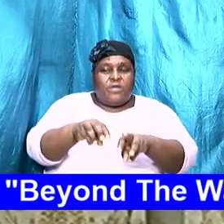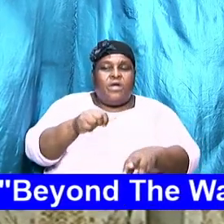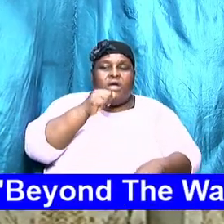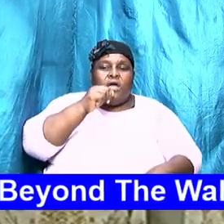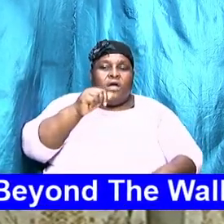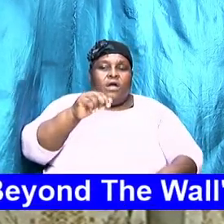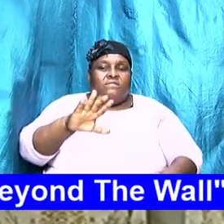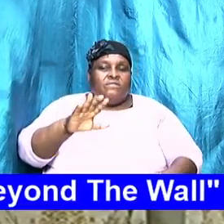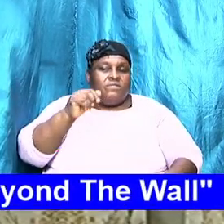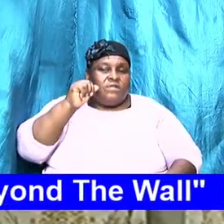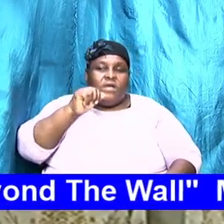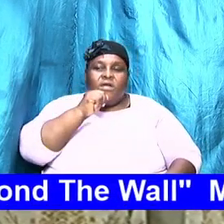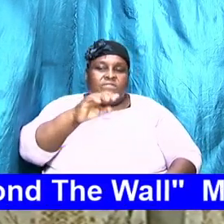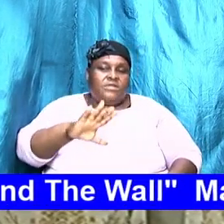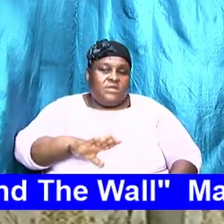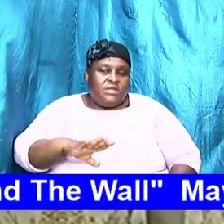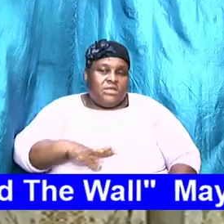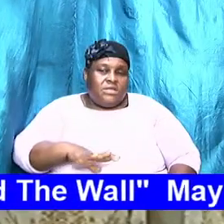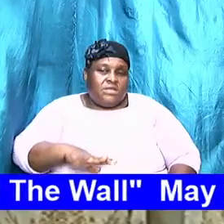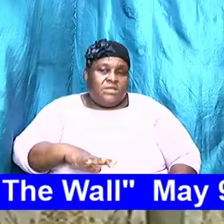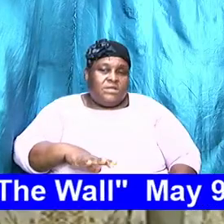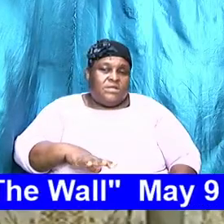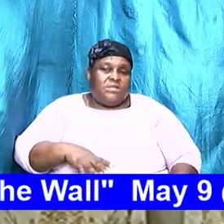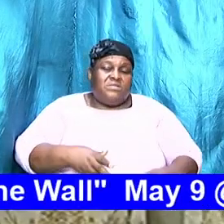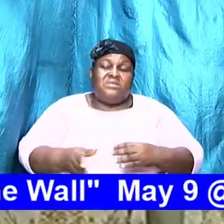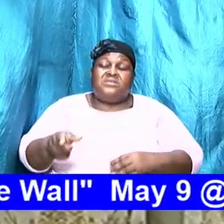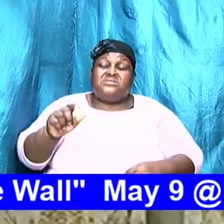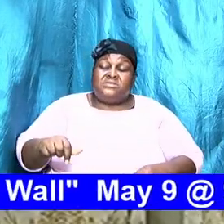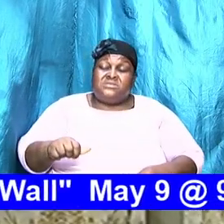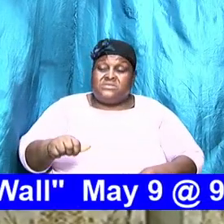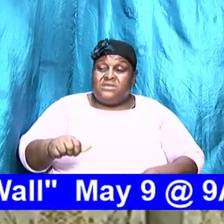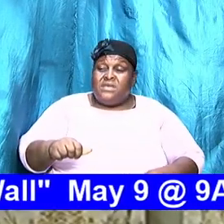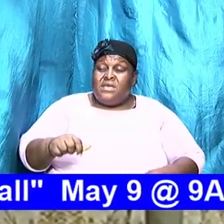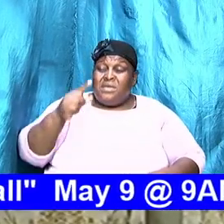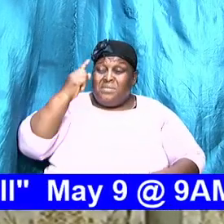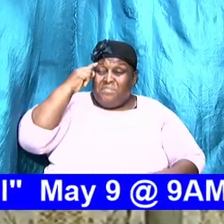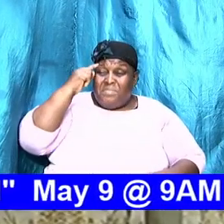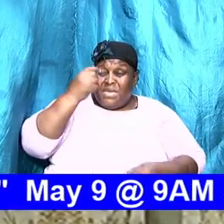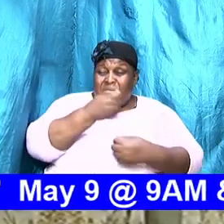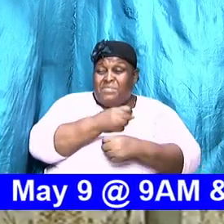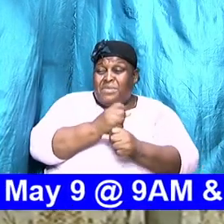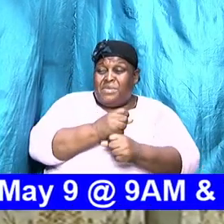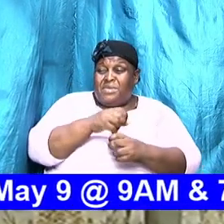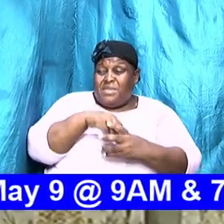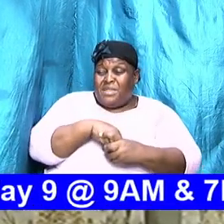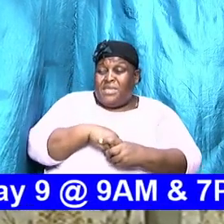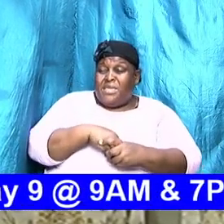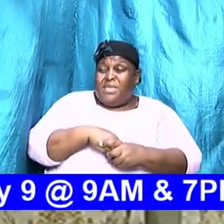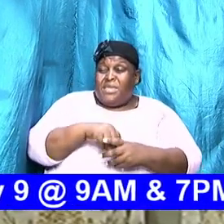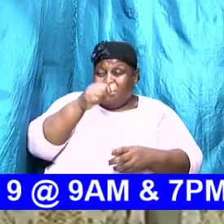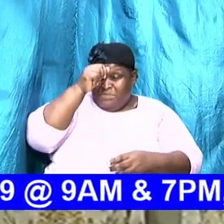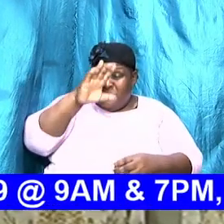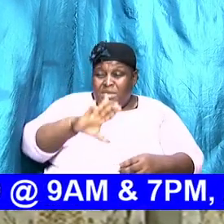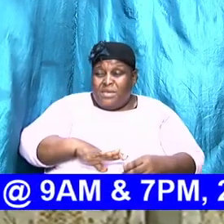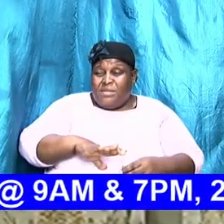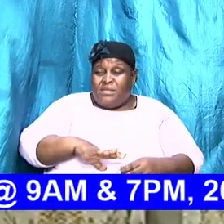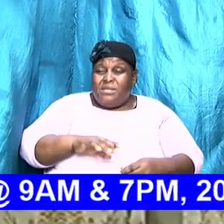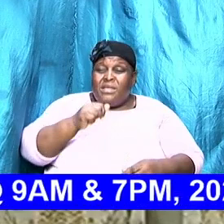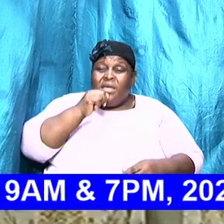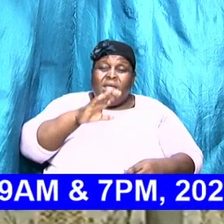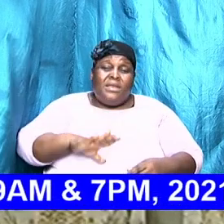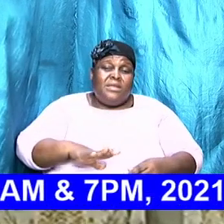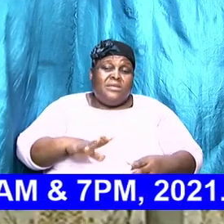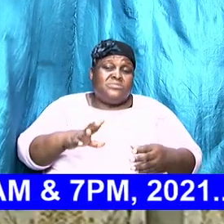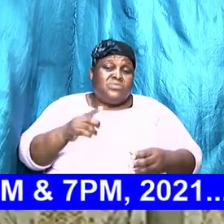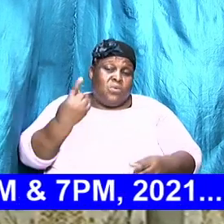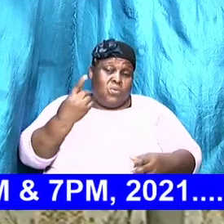because there's this mindset in men that ladies only want money and if a lady once you get married we get married